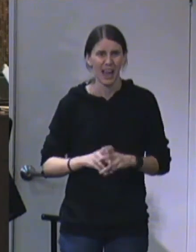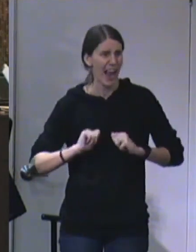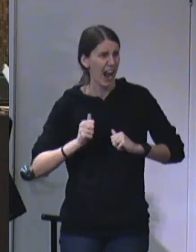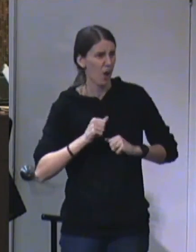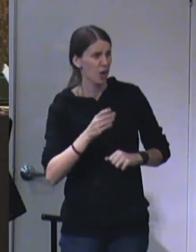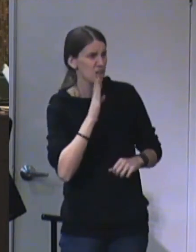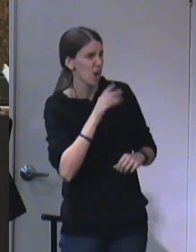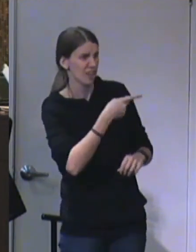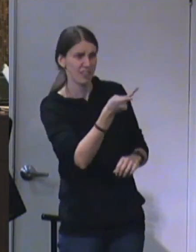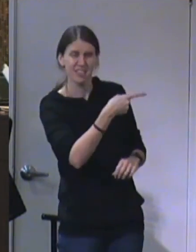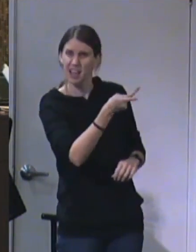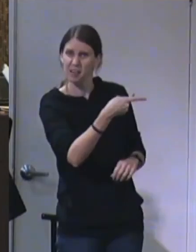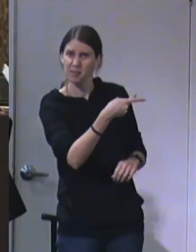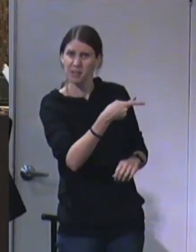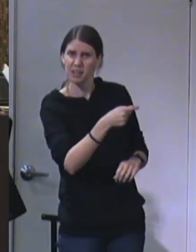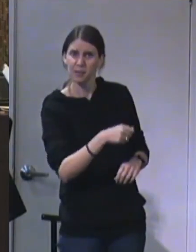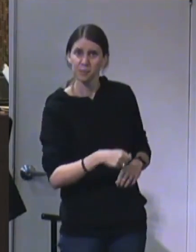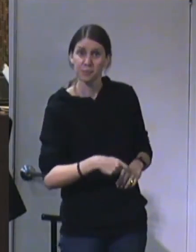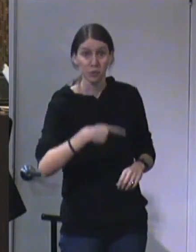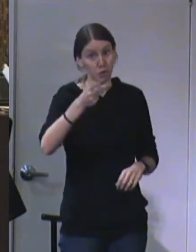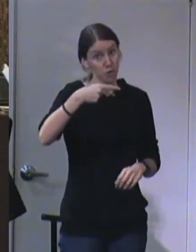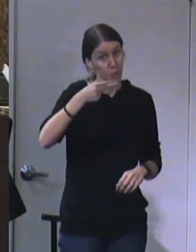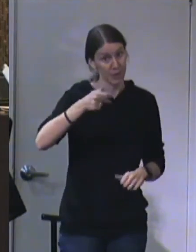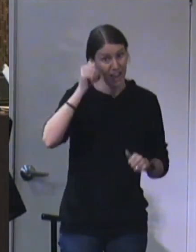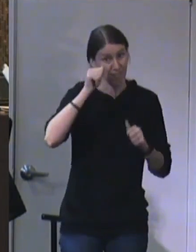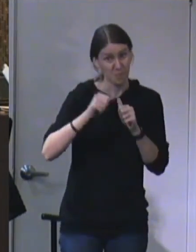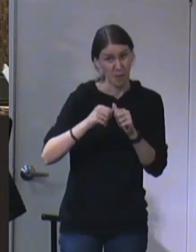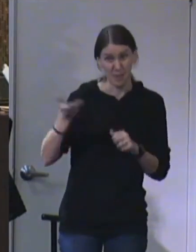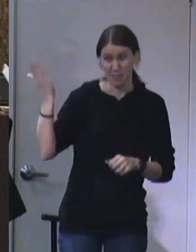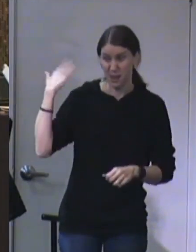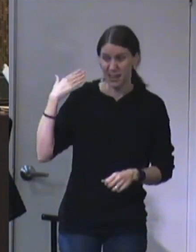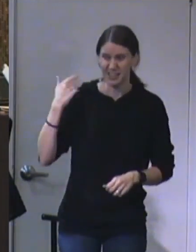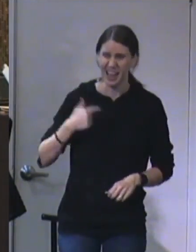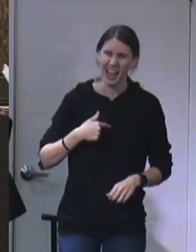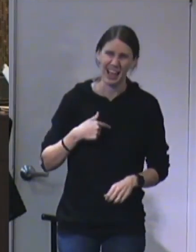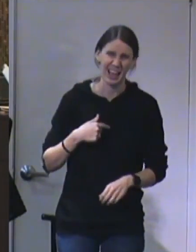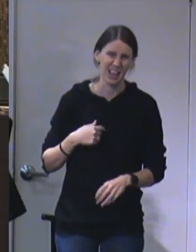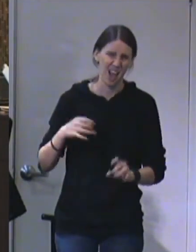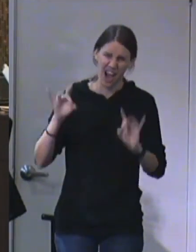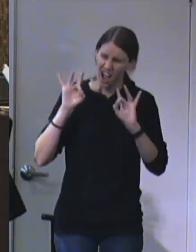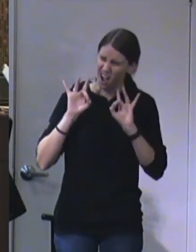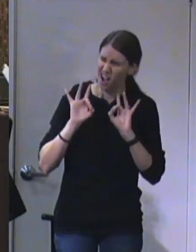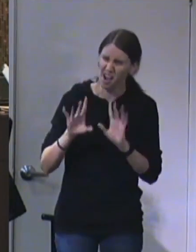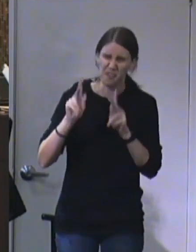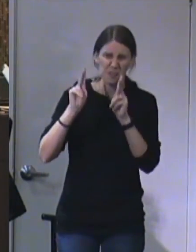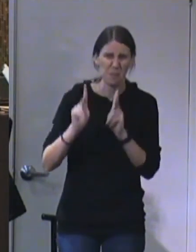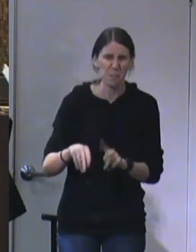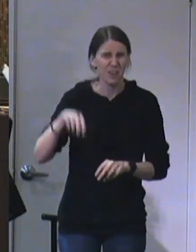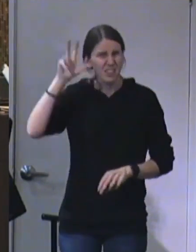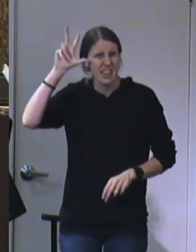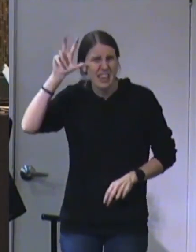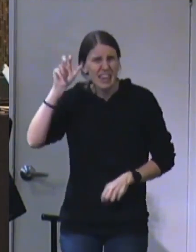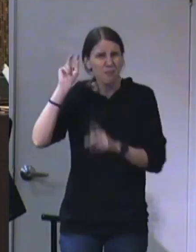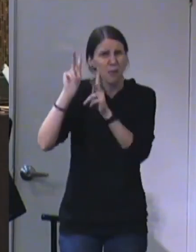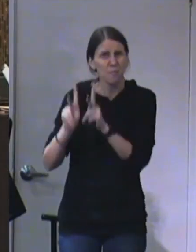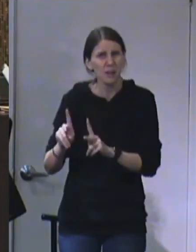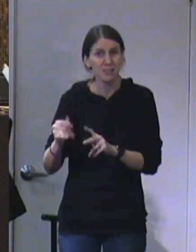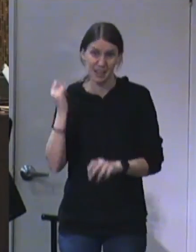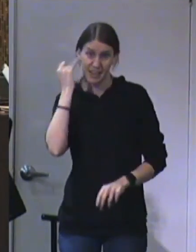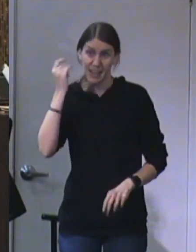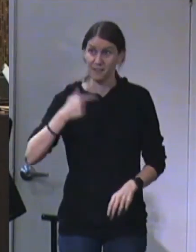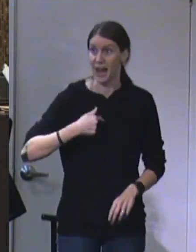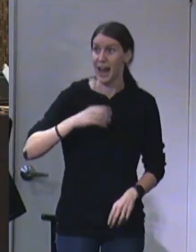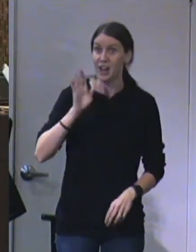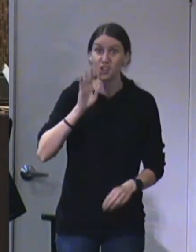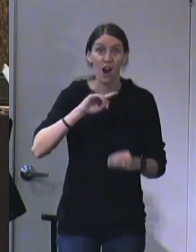And sometimes, some of us, we look at our past and we say, oh, I have done some evil things, so now if I speak